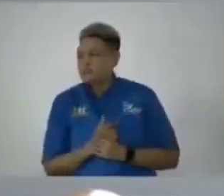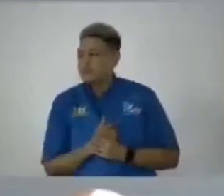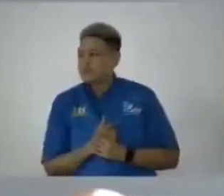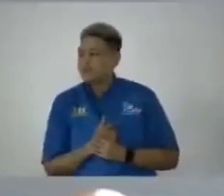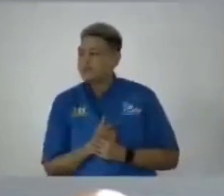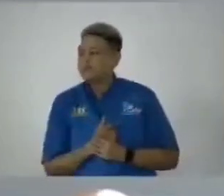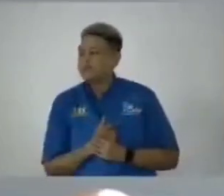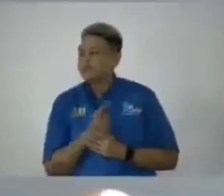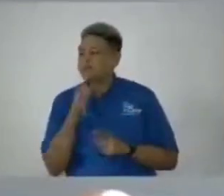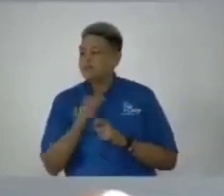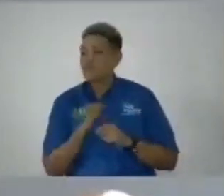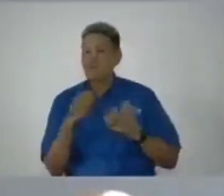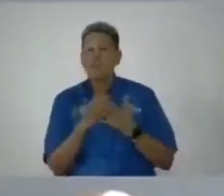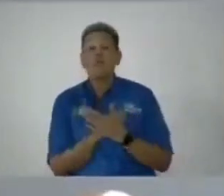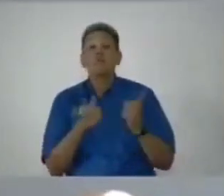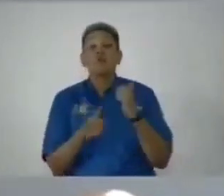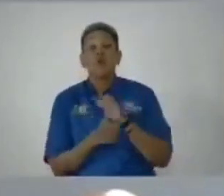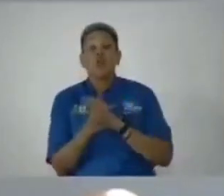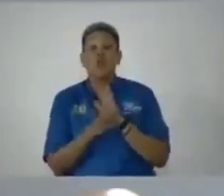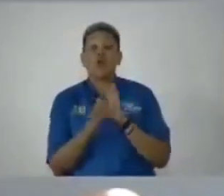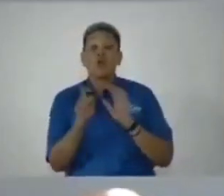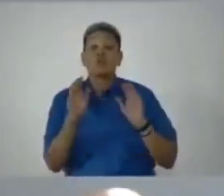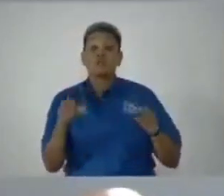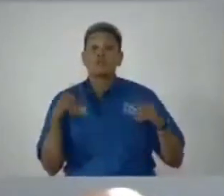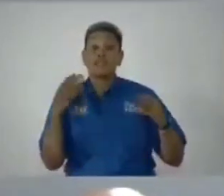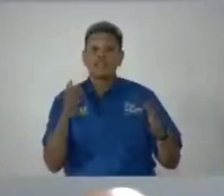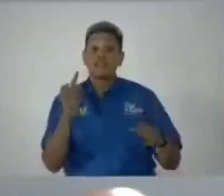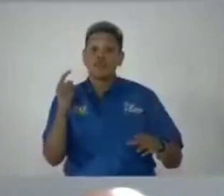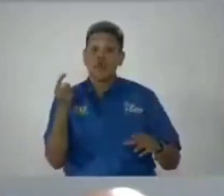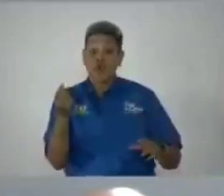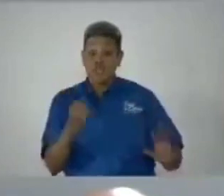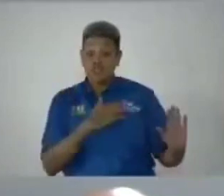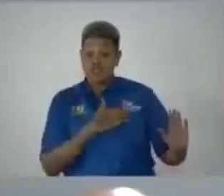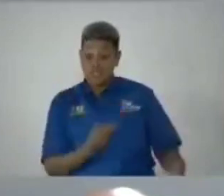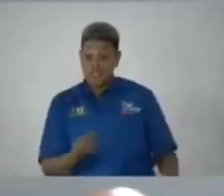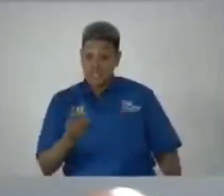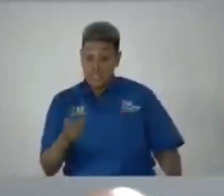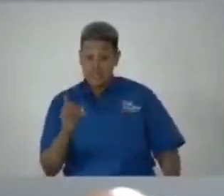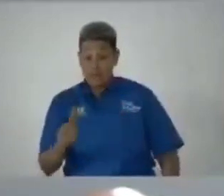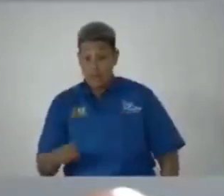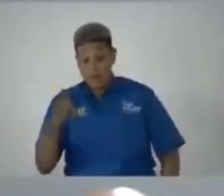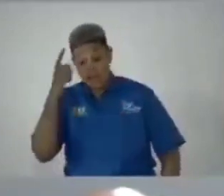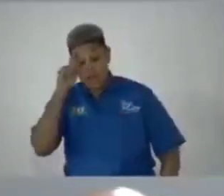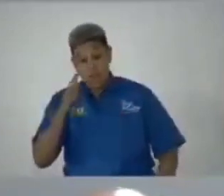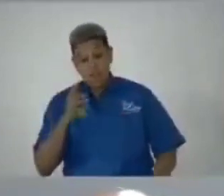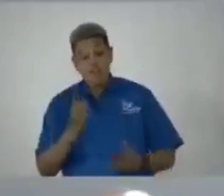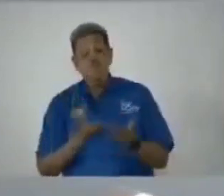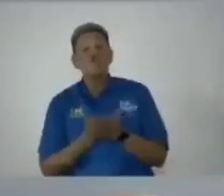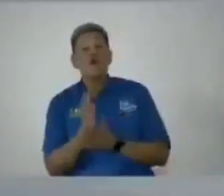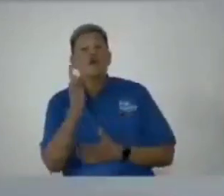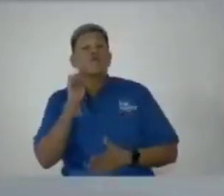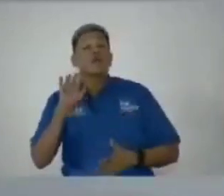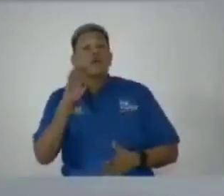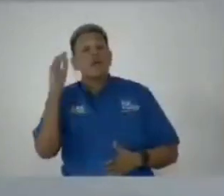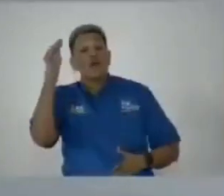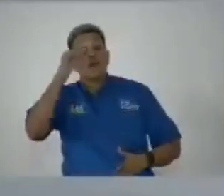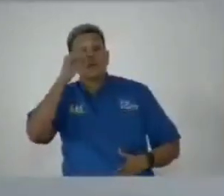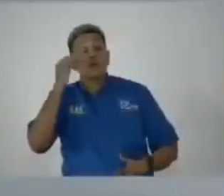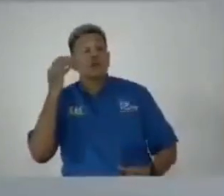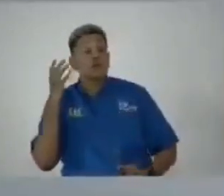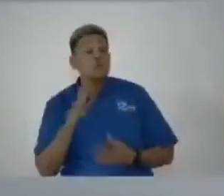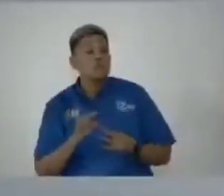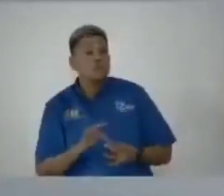an opportunity under the law must be given to the ordinary citizen for the right for their opinions to be heard